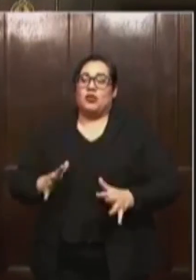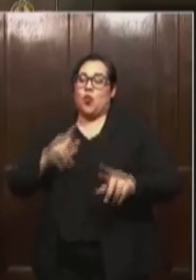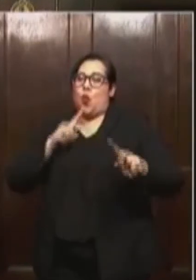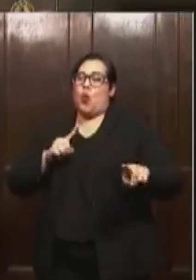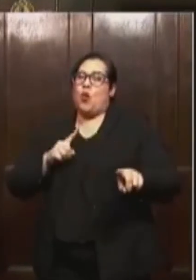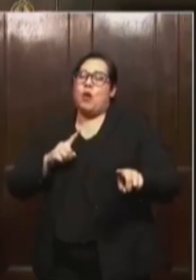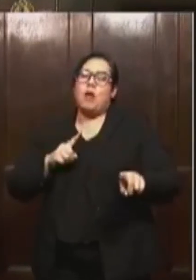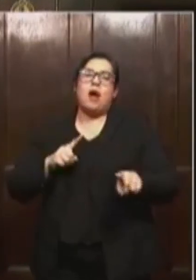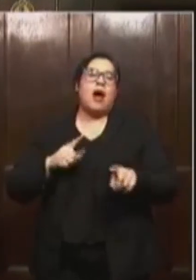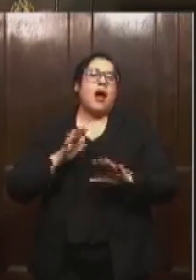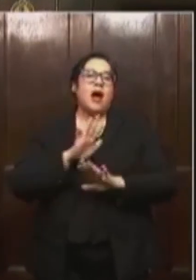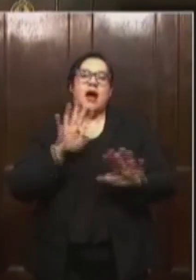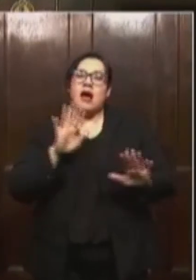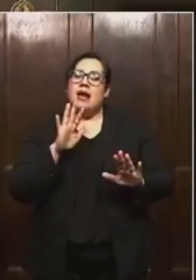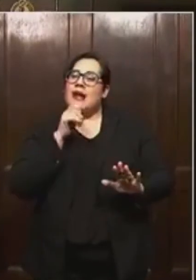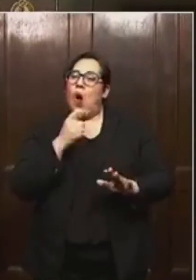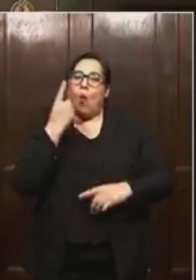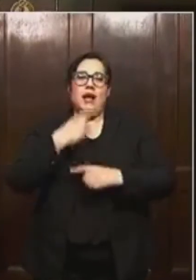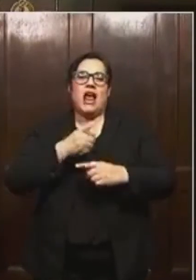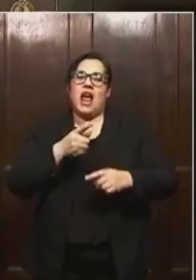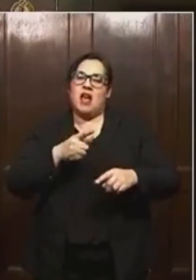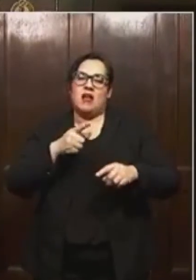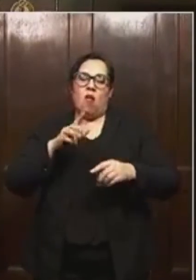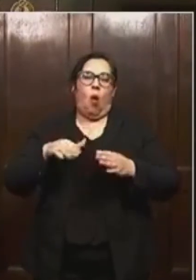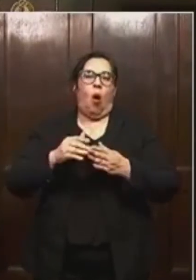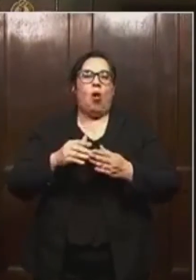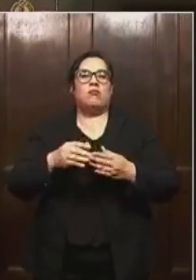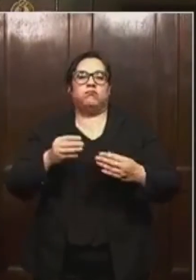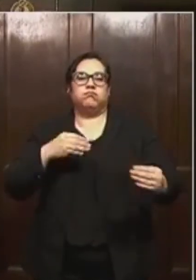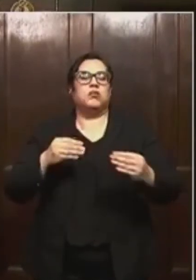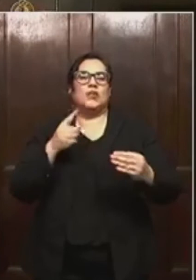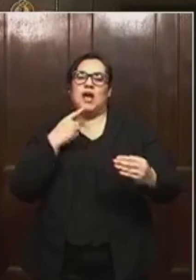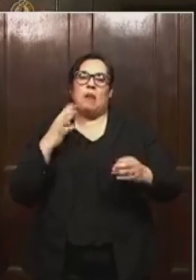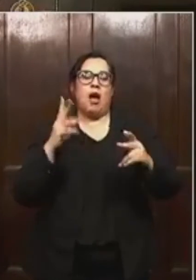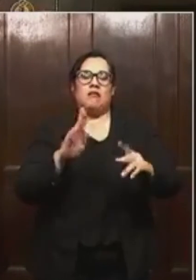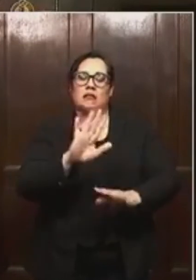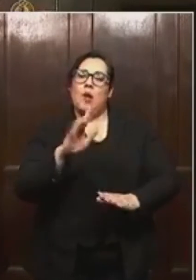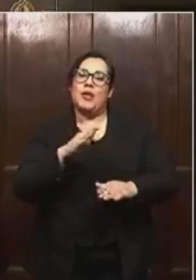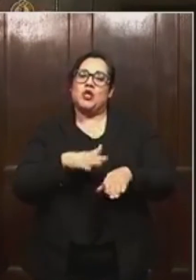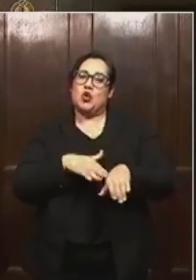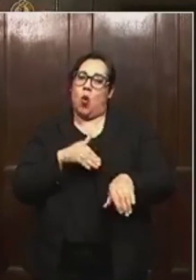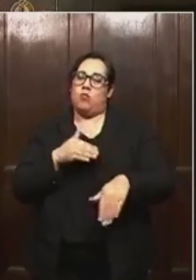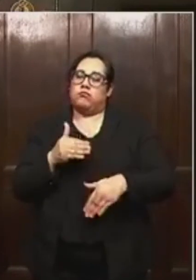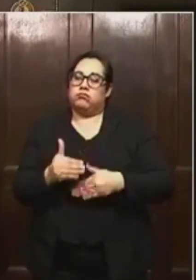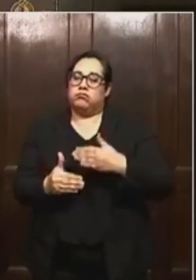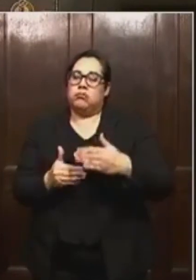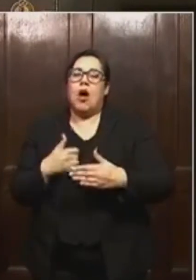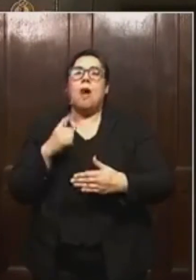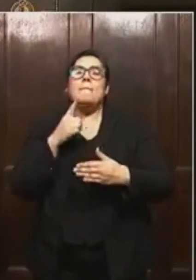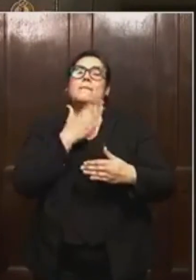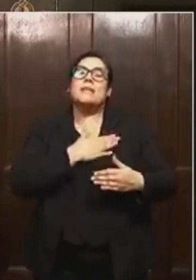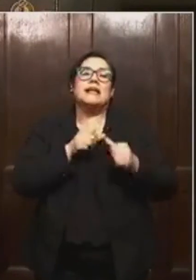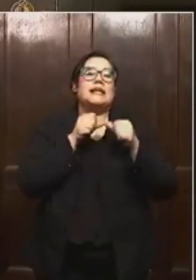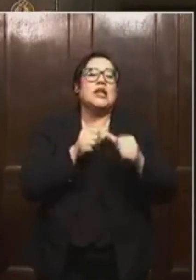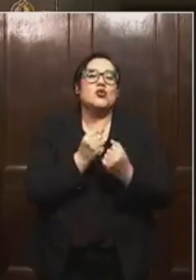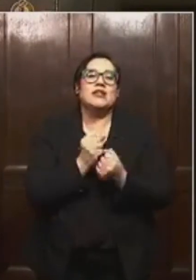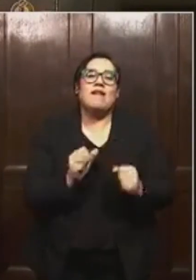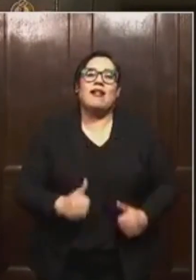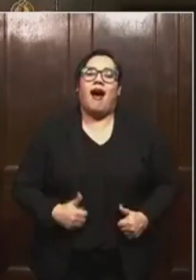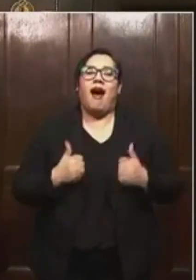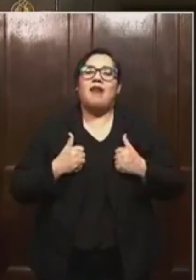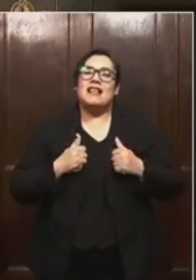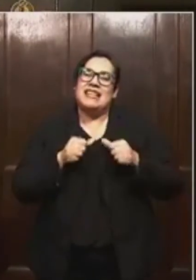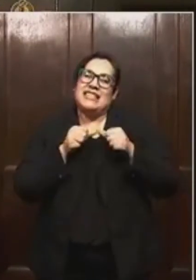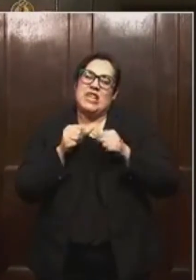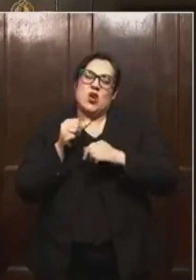won't be one day which they all just get lifted at once, it'll be a gradual process. Continue saving lives. Continue bending that curve until